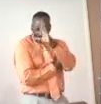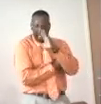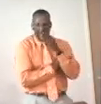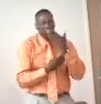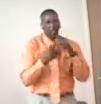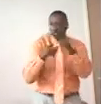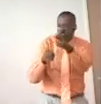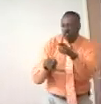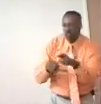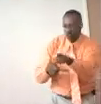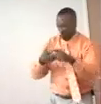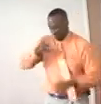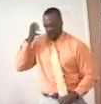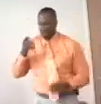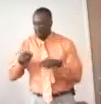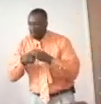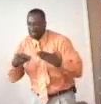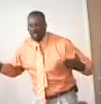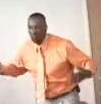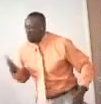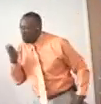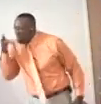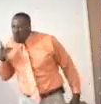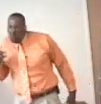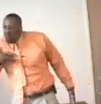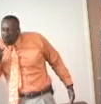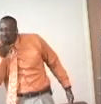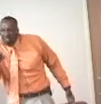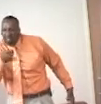God been good to you and you, you angry about something.